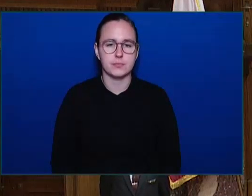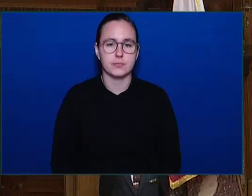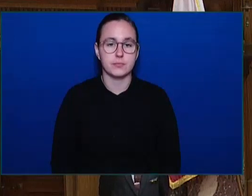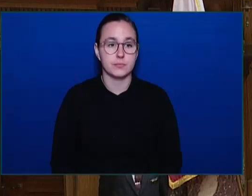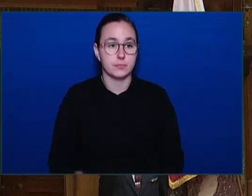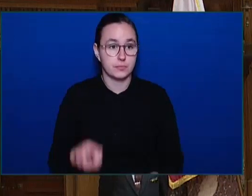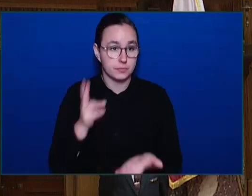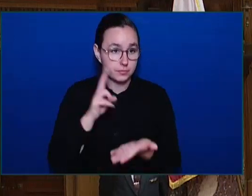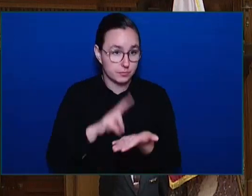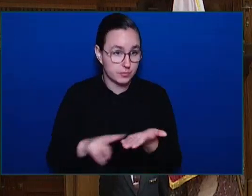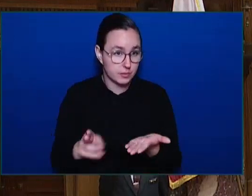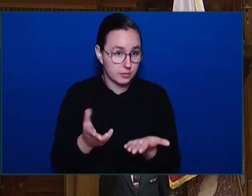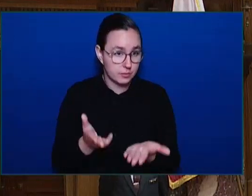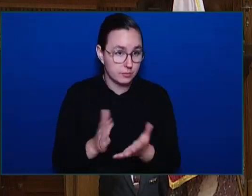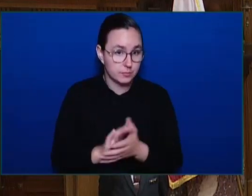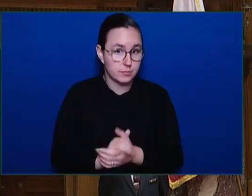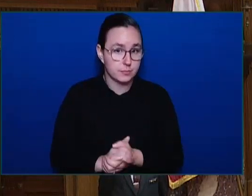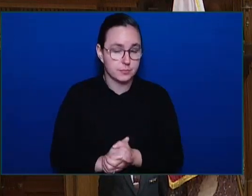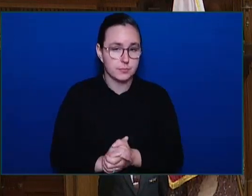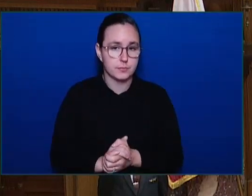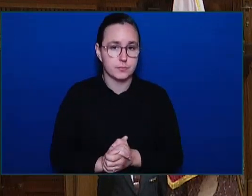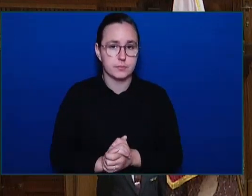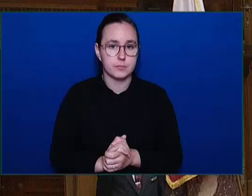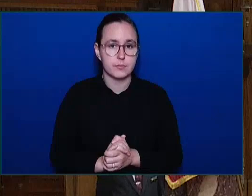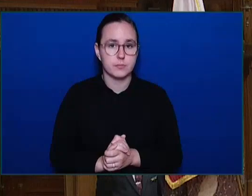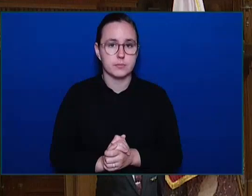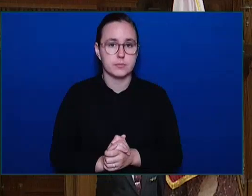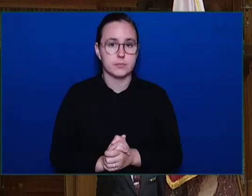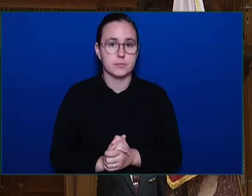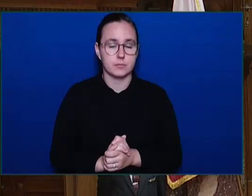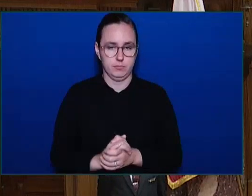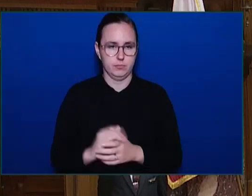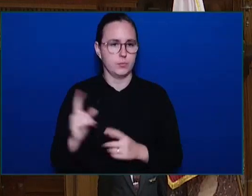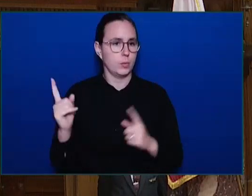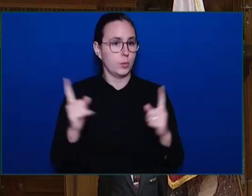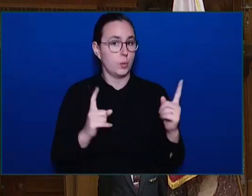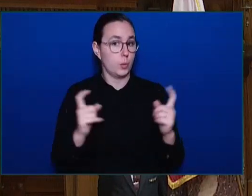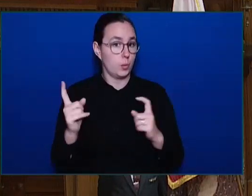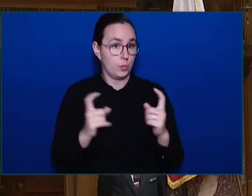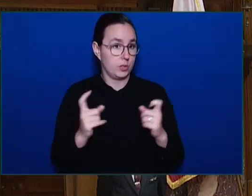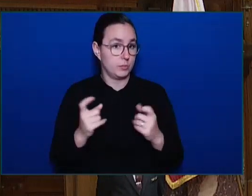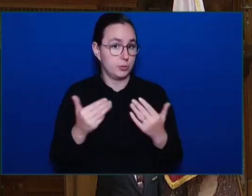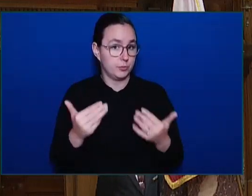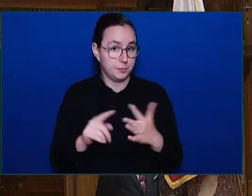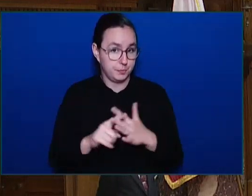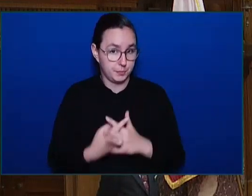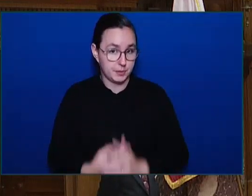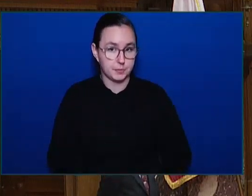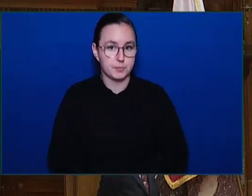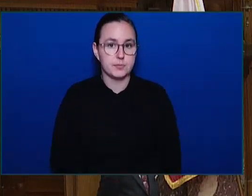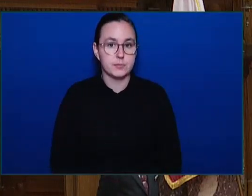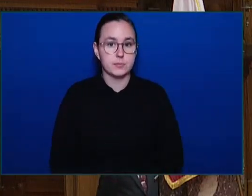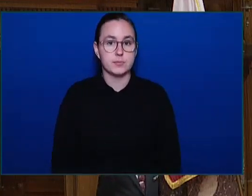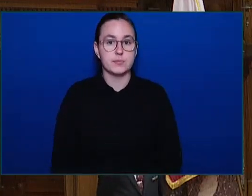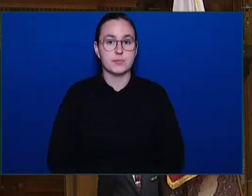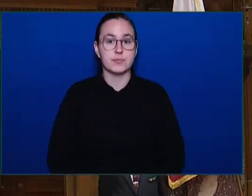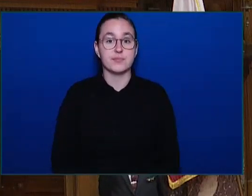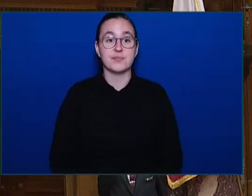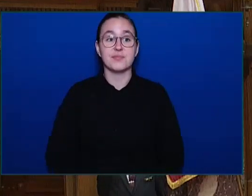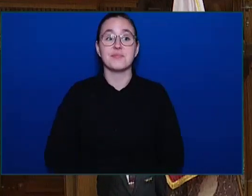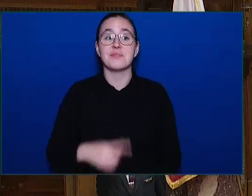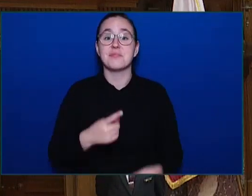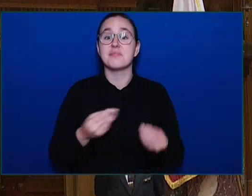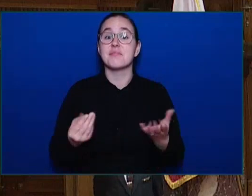Oral questions by members. Happy Valentine's Day. I'm sure there will be lots of love exchange in the next 30